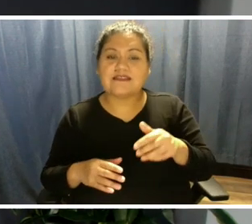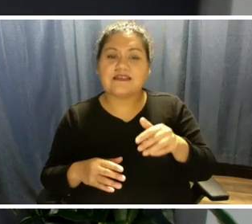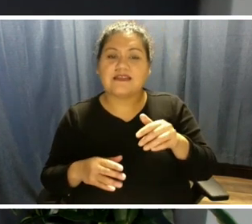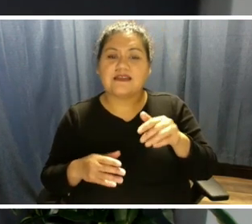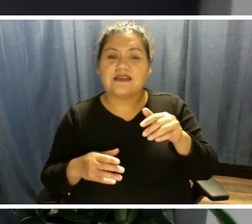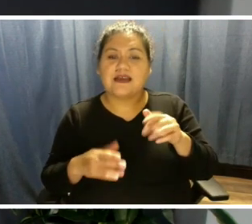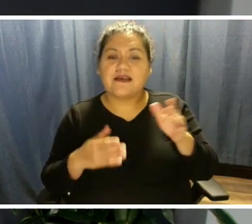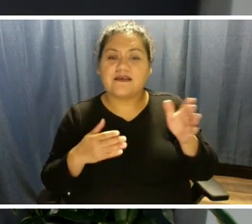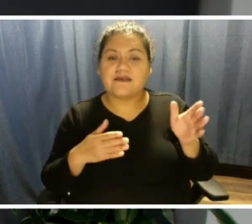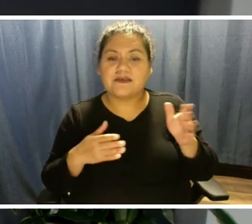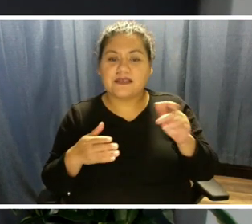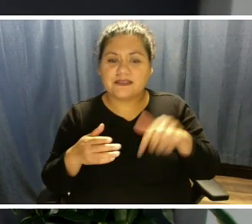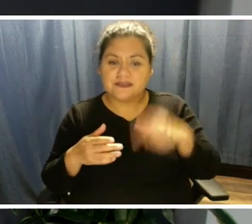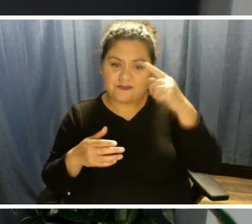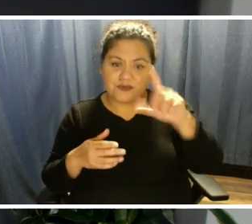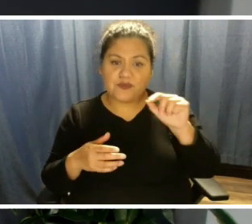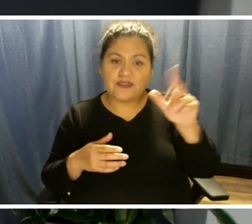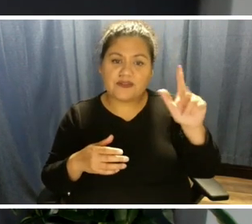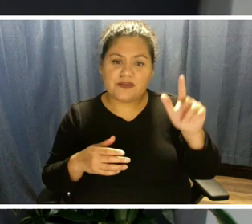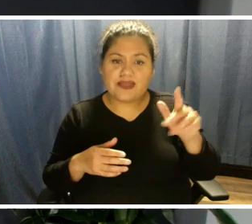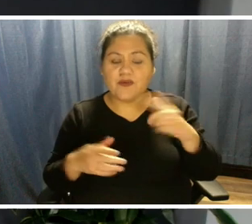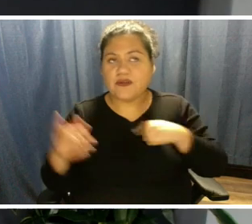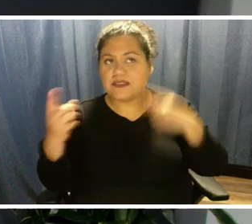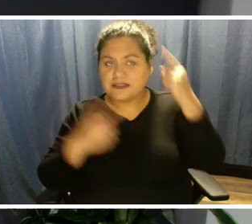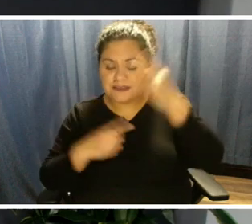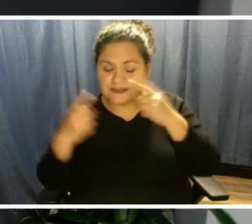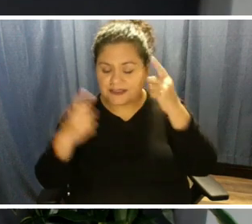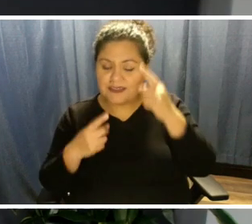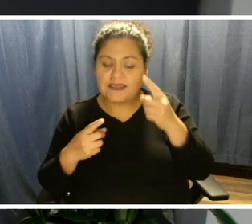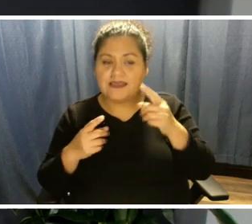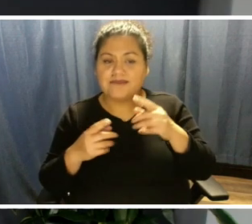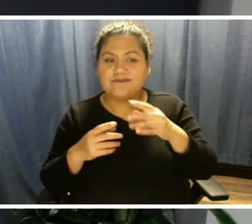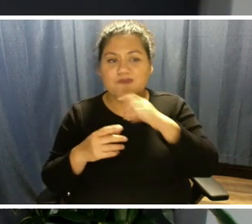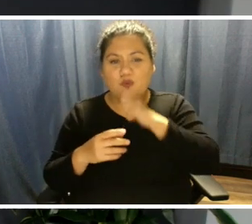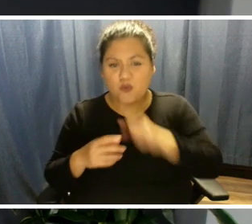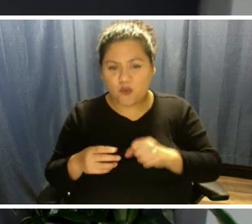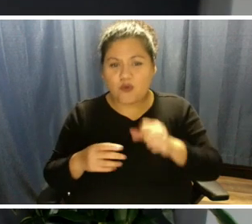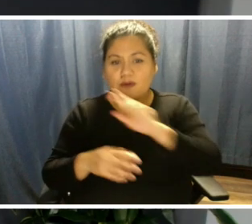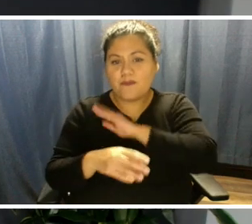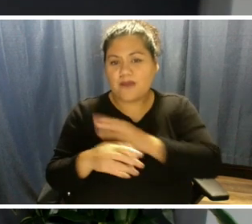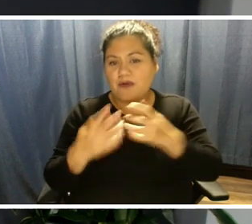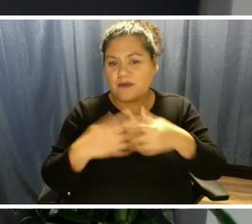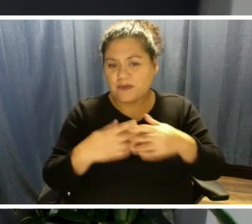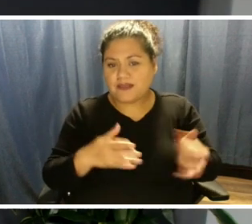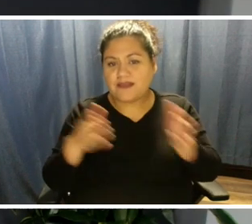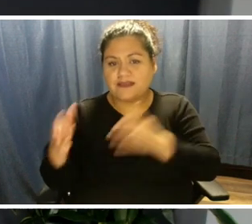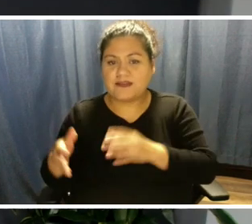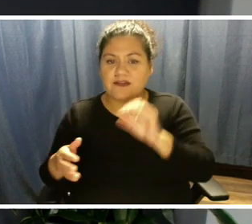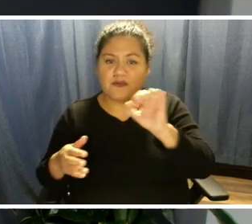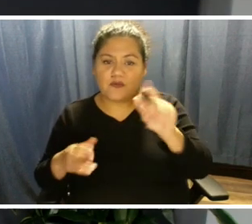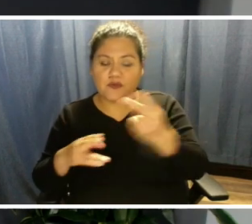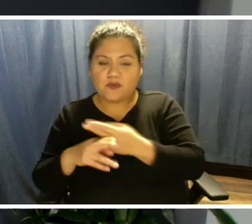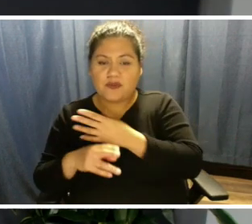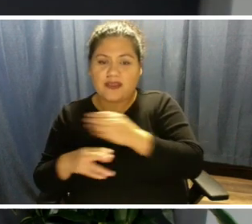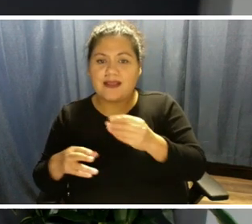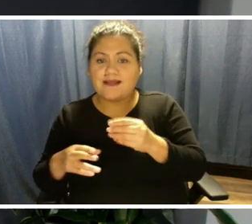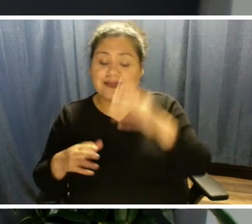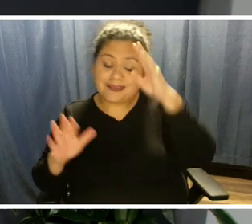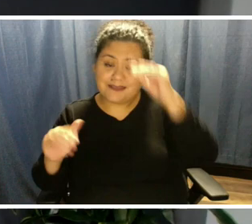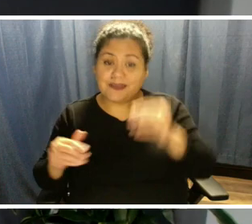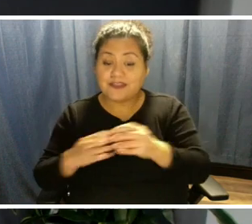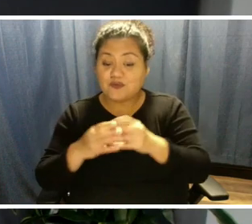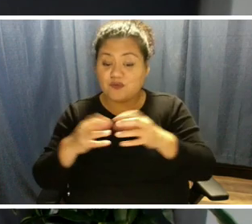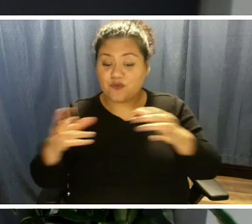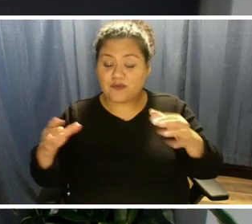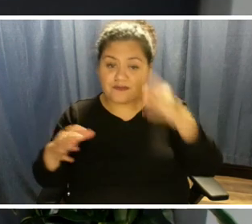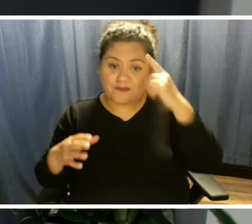considers aging power plants, the future of coal-powered units, and the projected population growth expected for greater San Antonio,